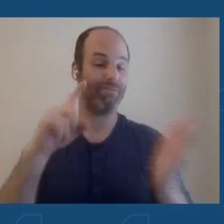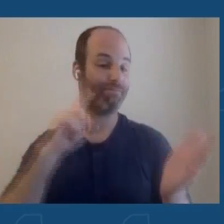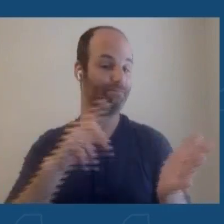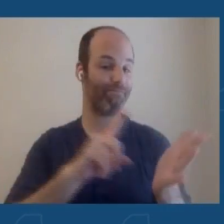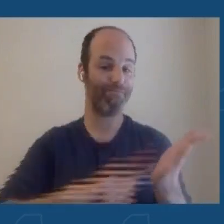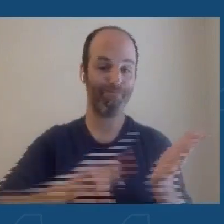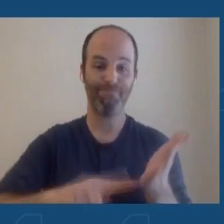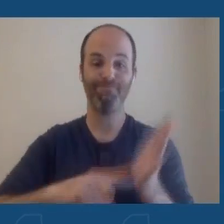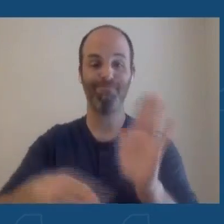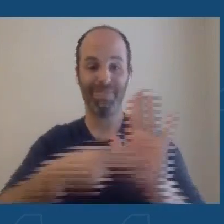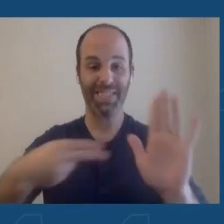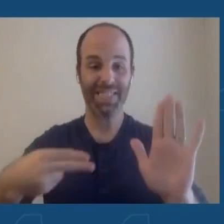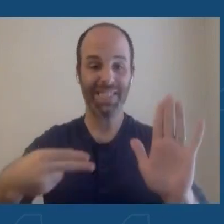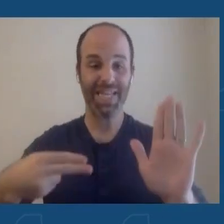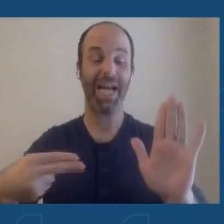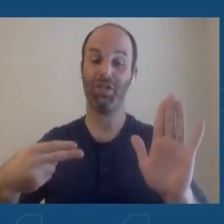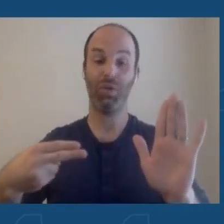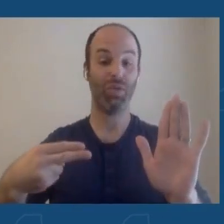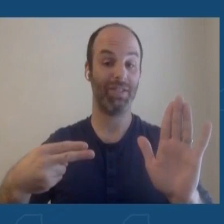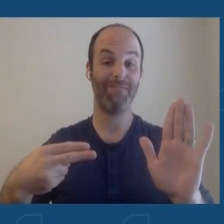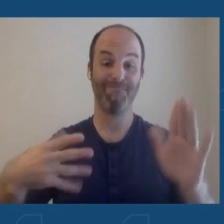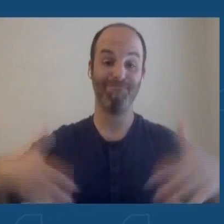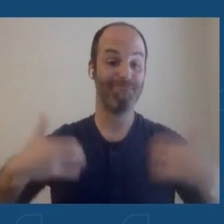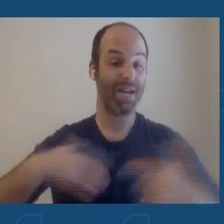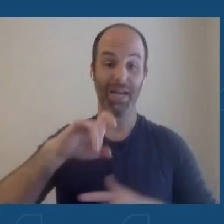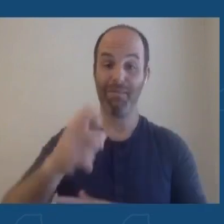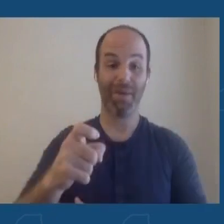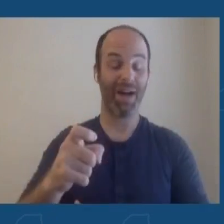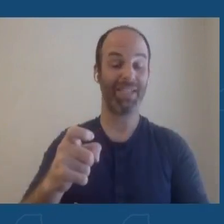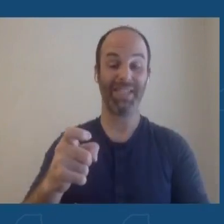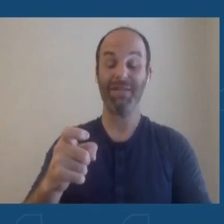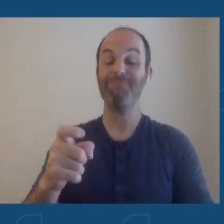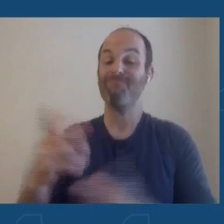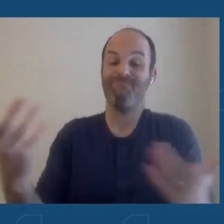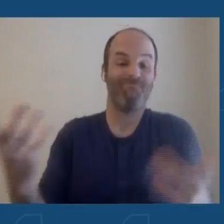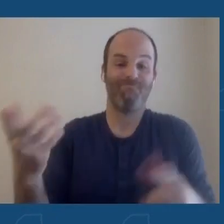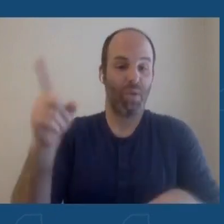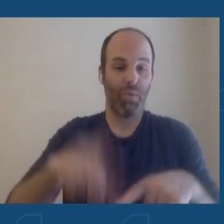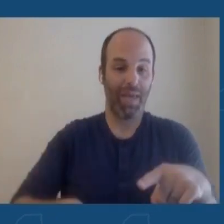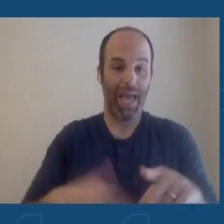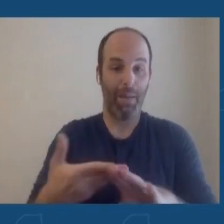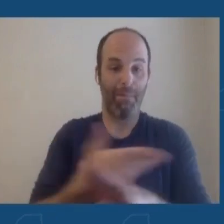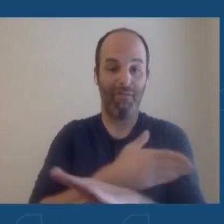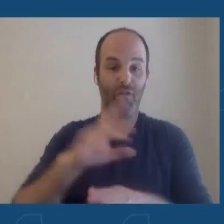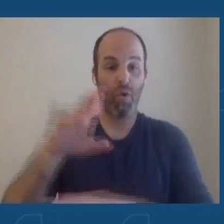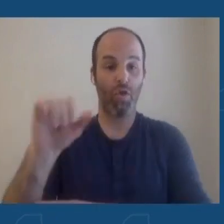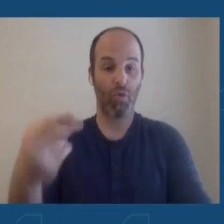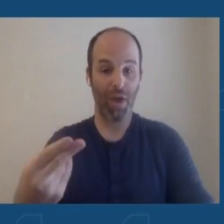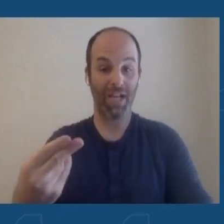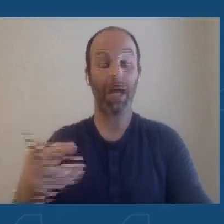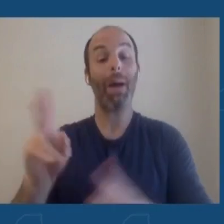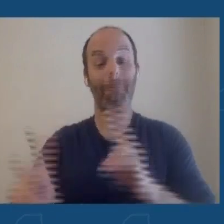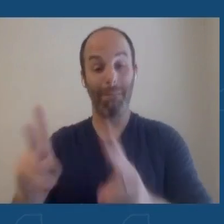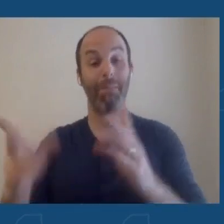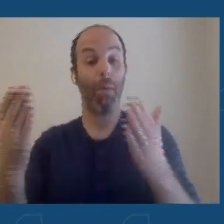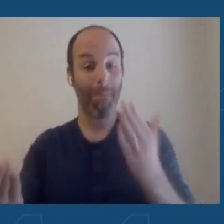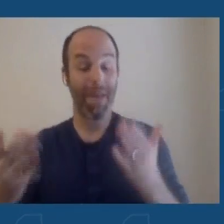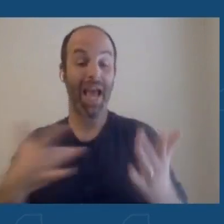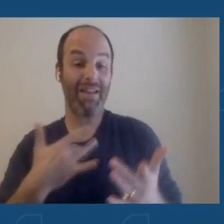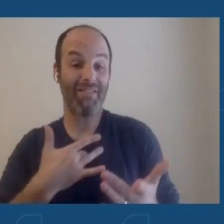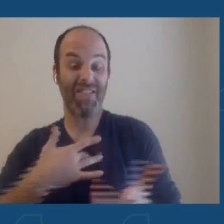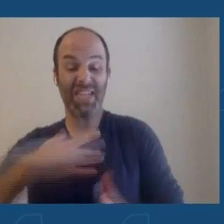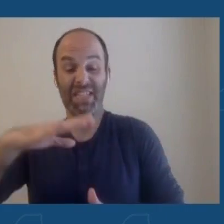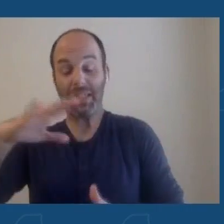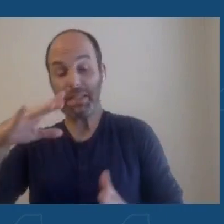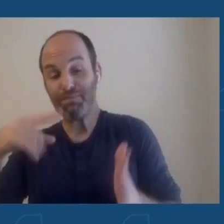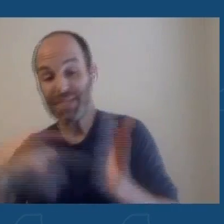swabbing a pustule, but people may feel symptoms and feel unwell before the rash appears, and we